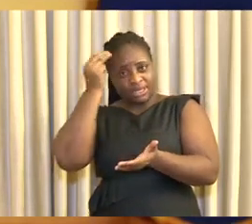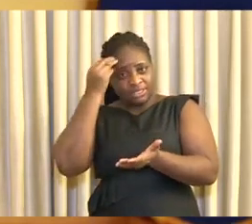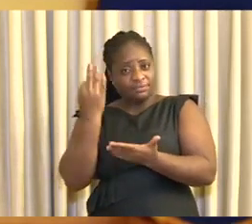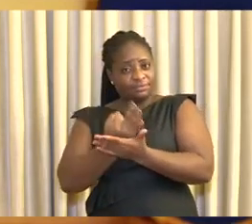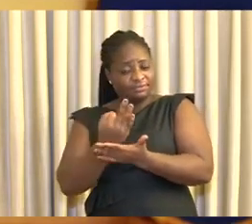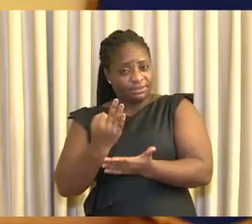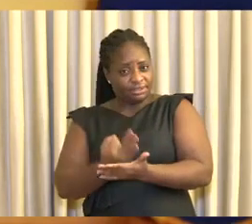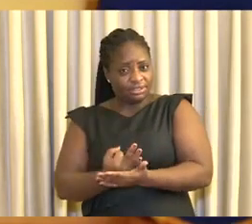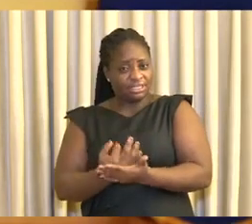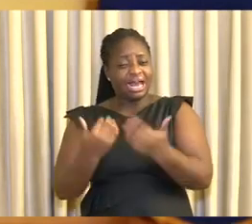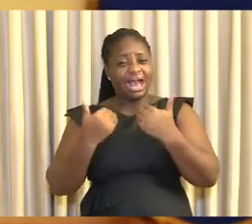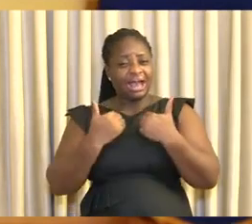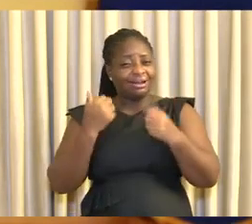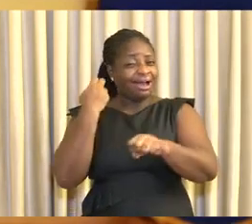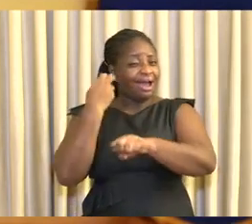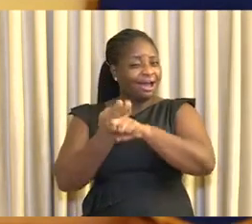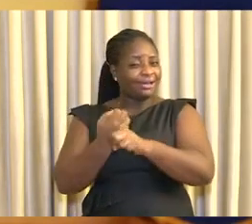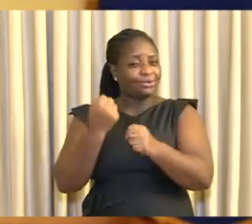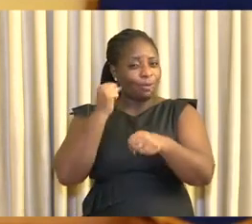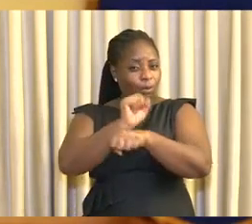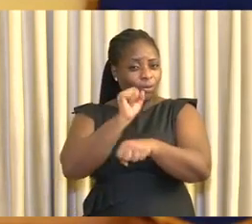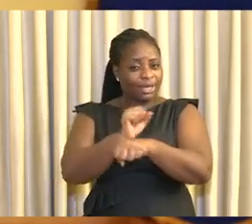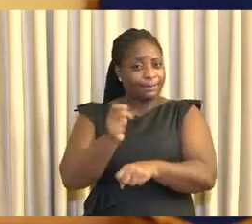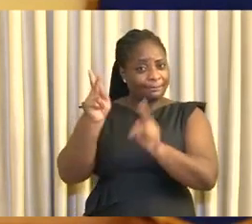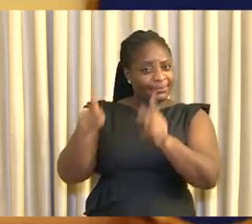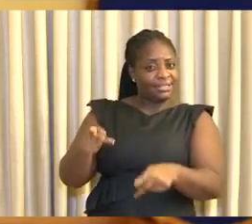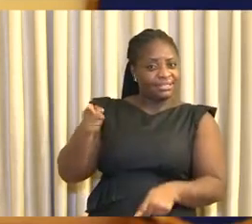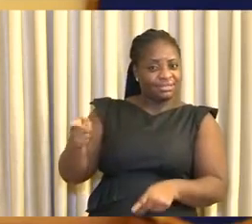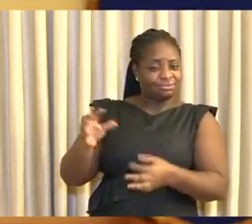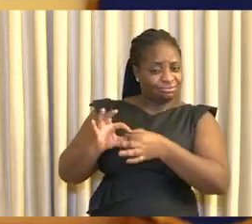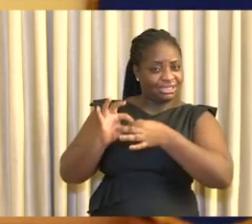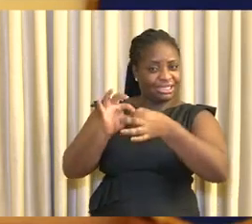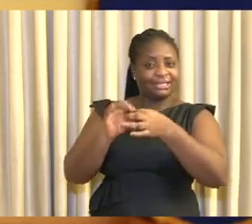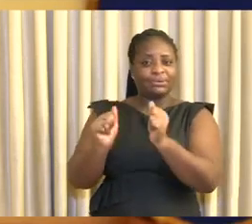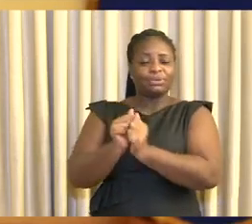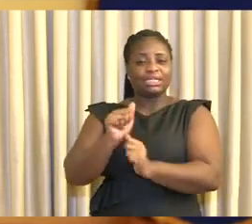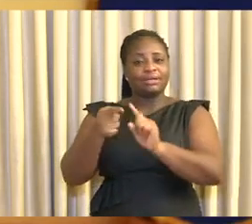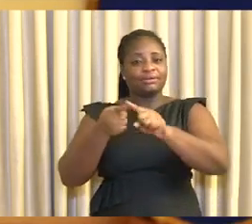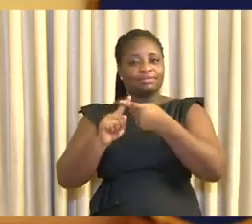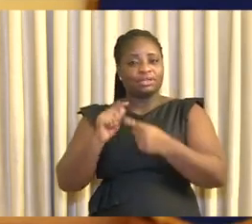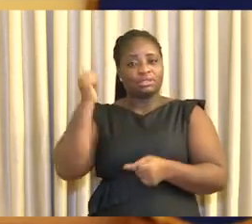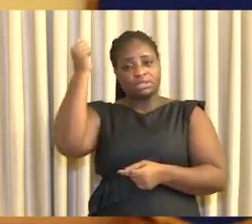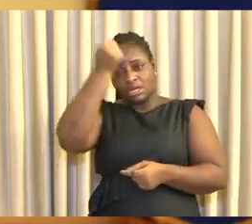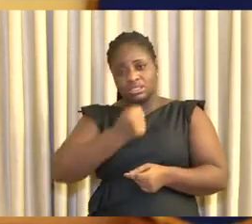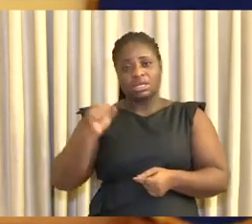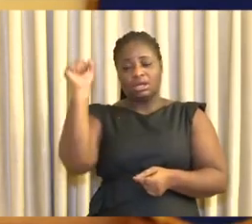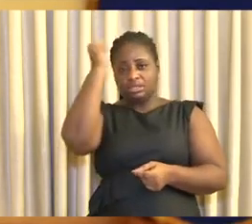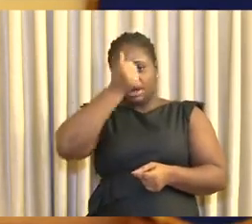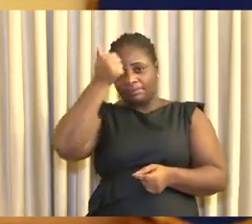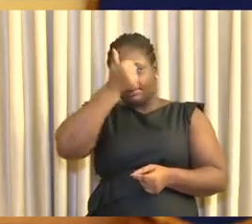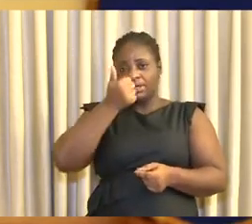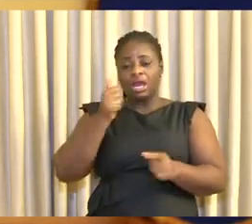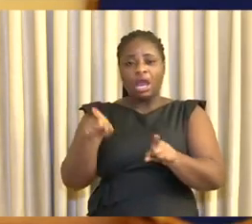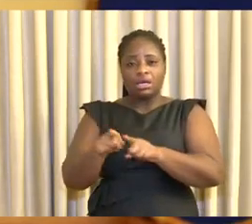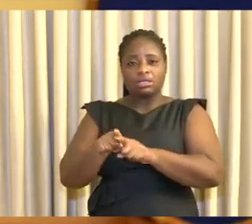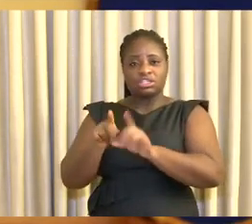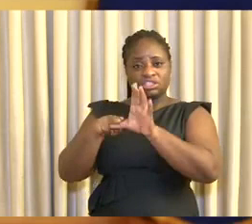as co-chairs of the Committee of African Finance Ministers, have been leading a pan-African effort to bring debt relief to